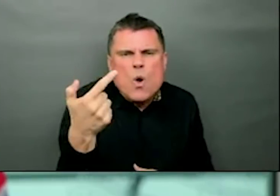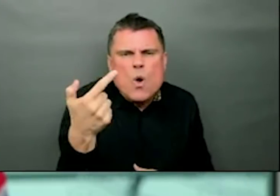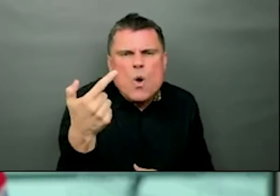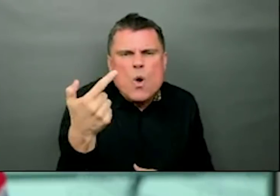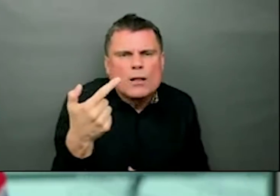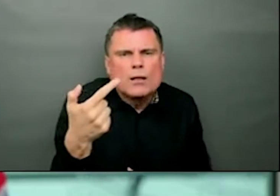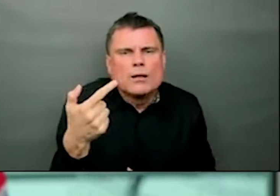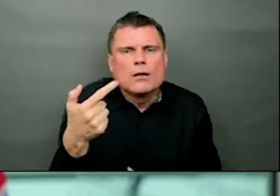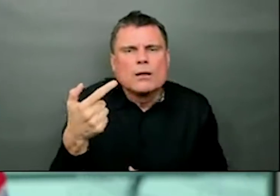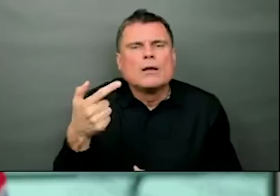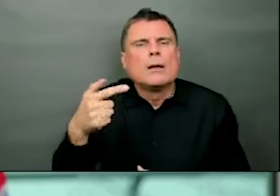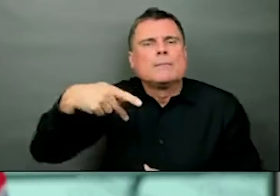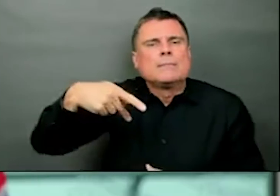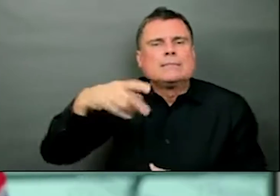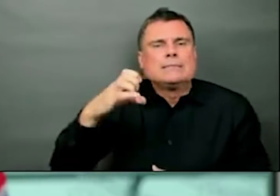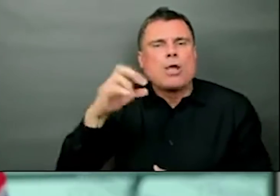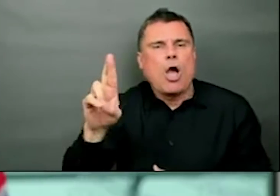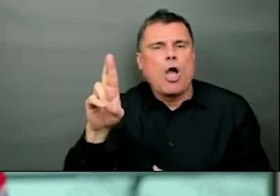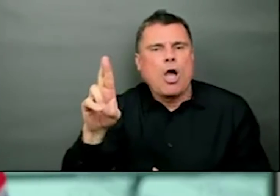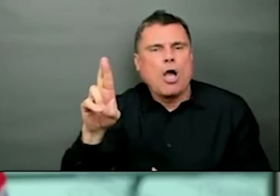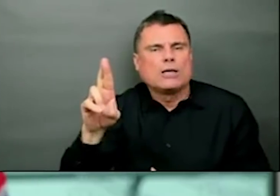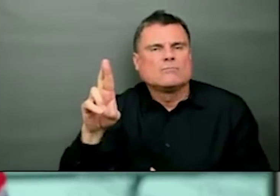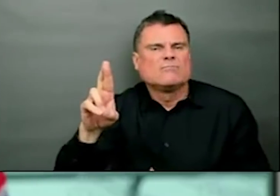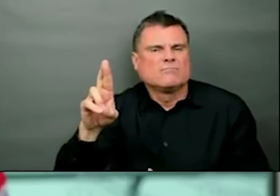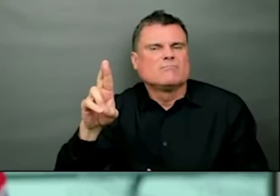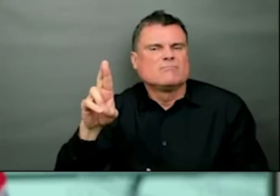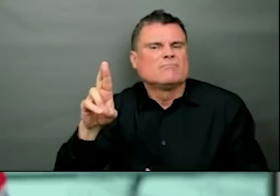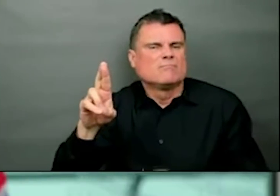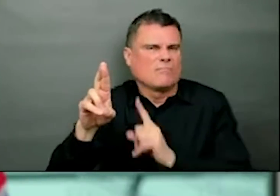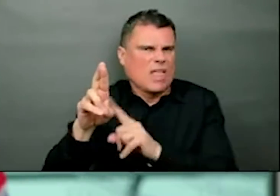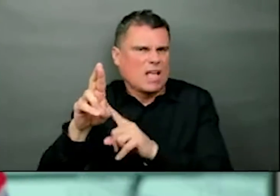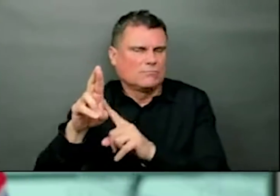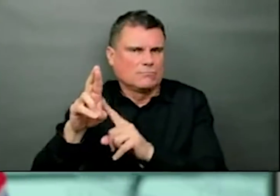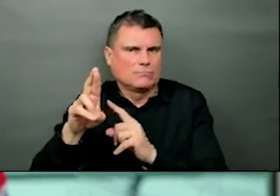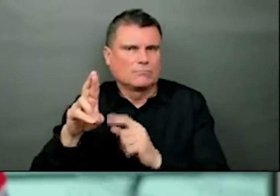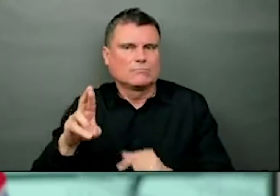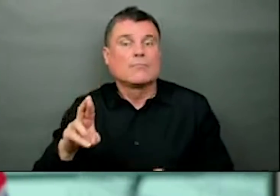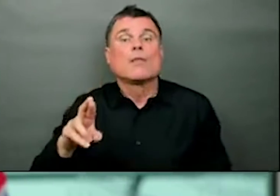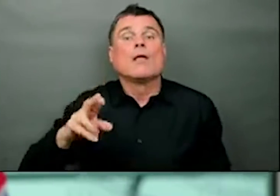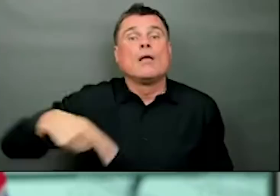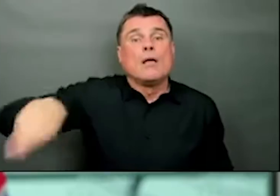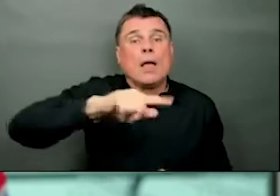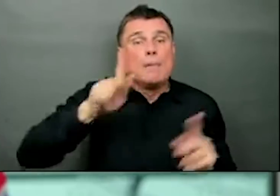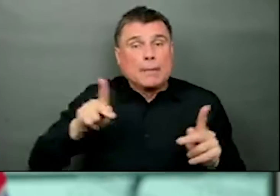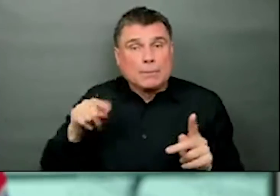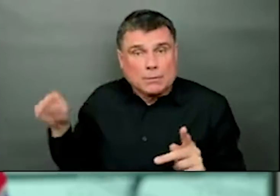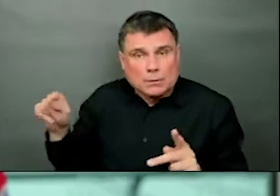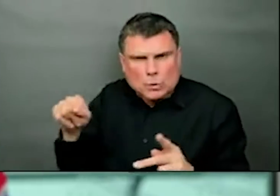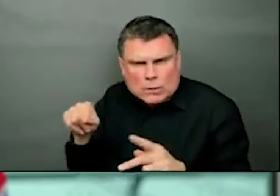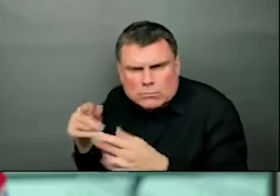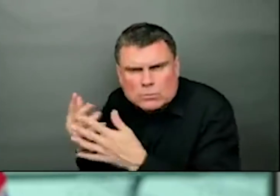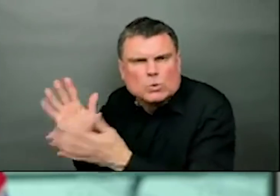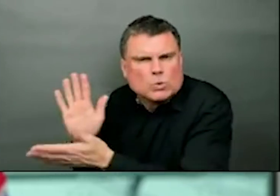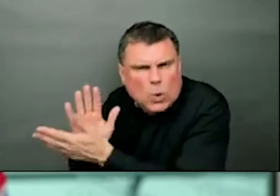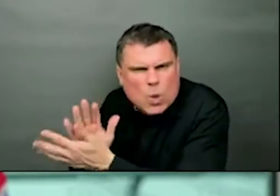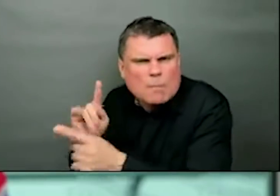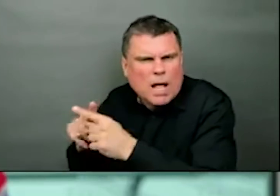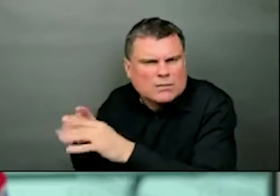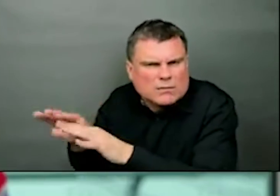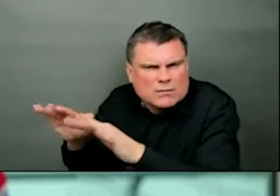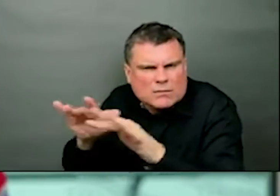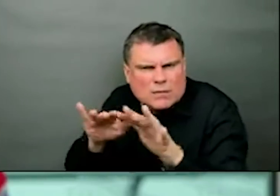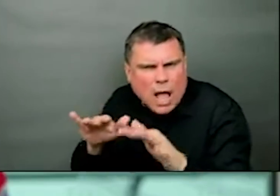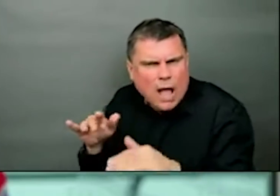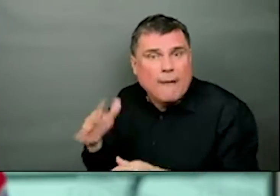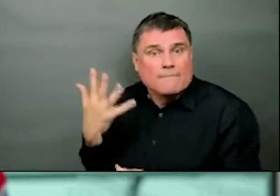six people at two schools have tested positive. We do not yet know, so that's five students and one staff person